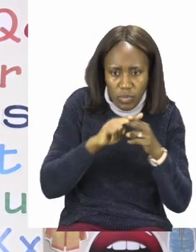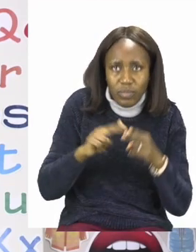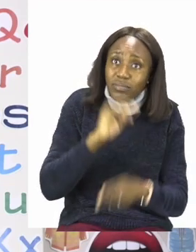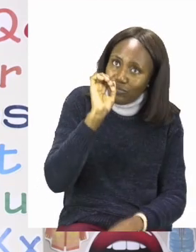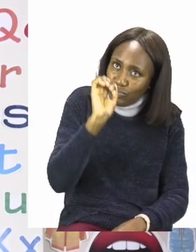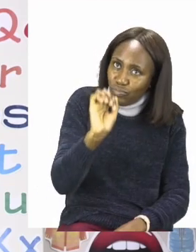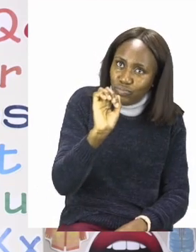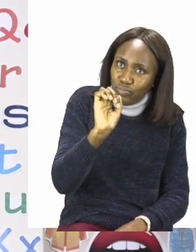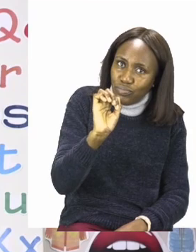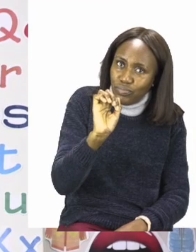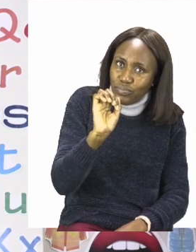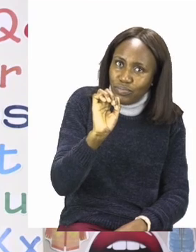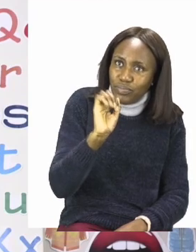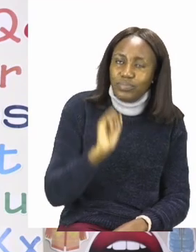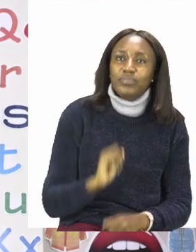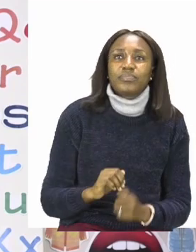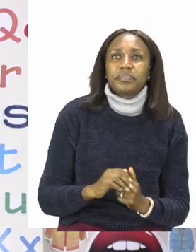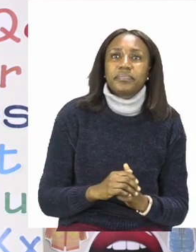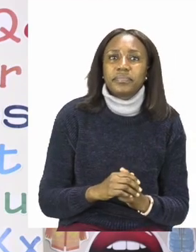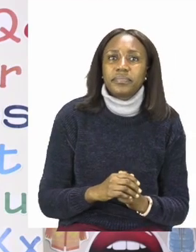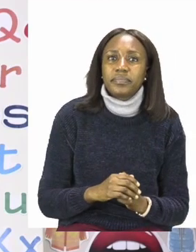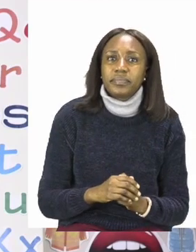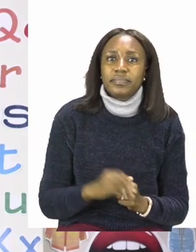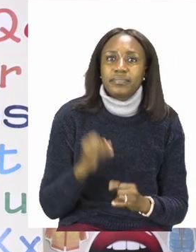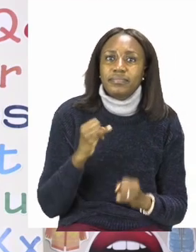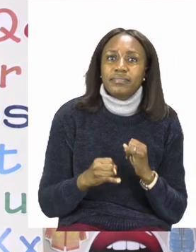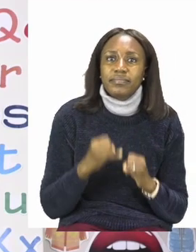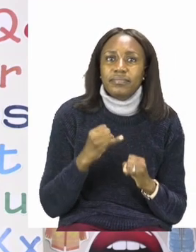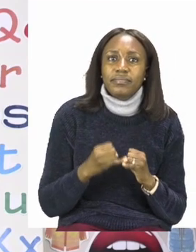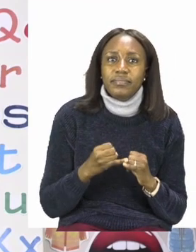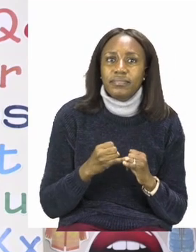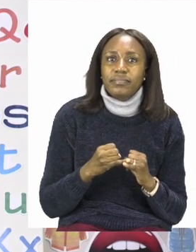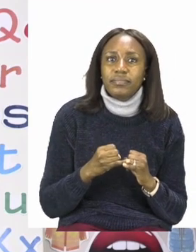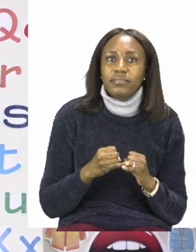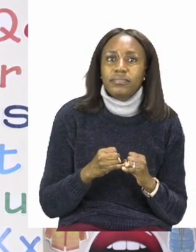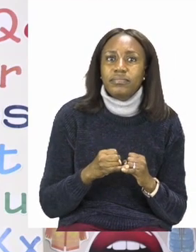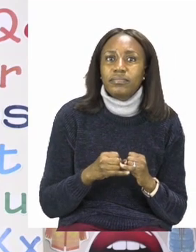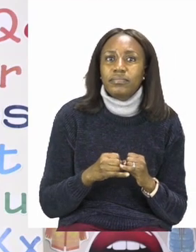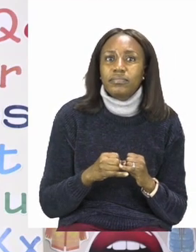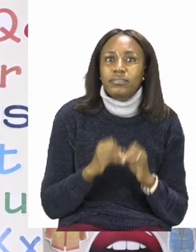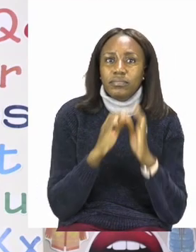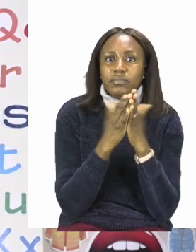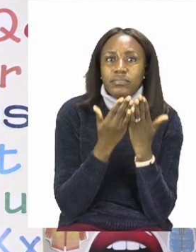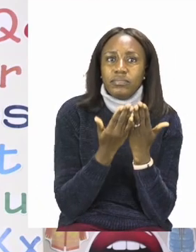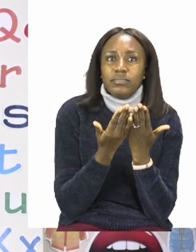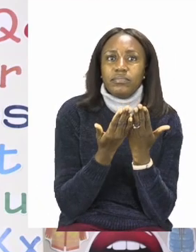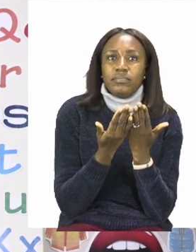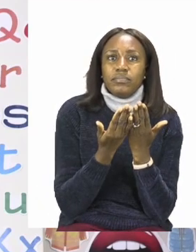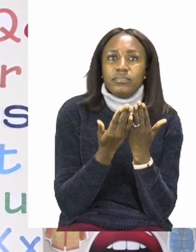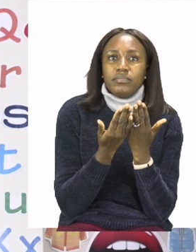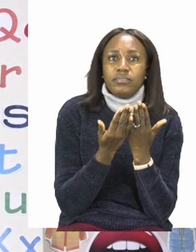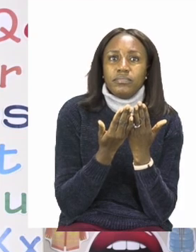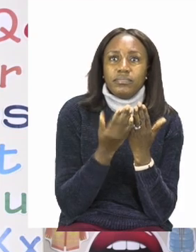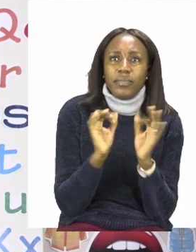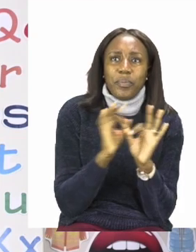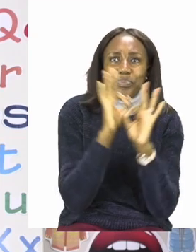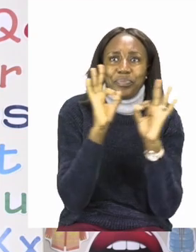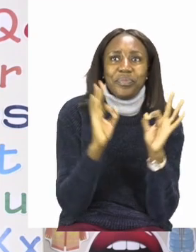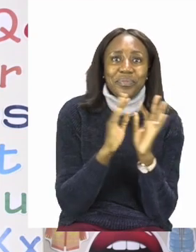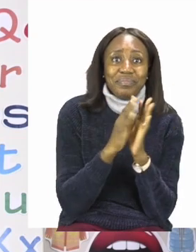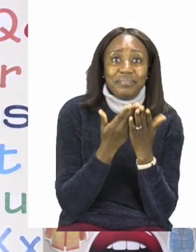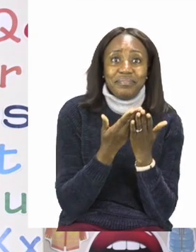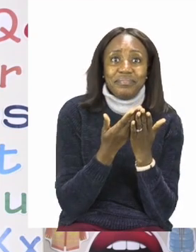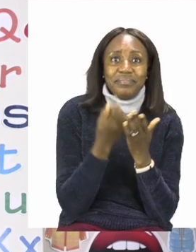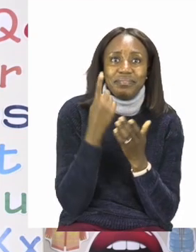yours at your house. The last thing that we're going to measure is a book. I have a beautiful book